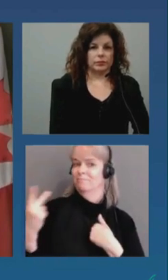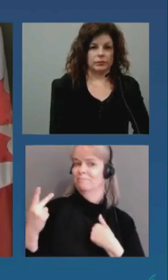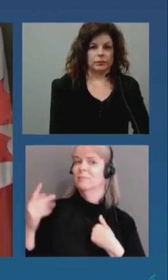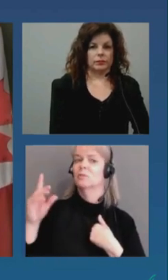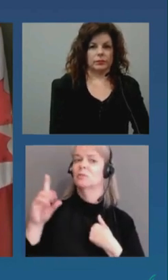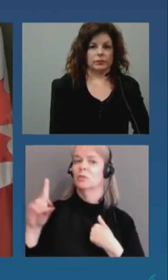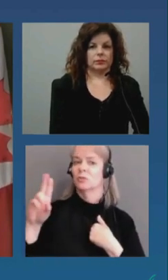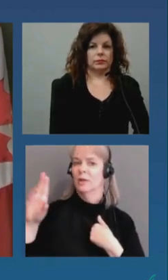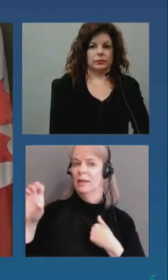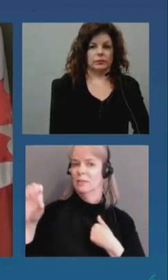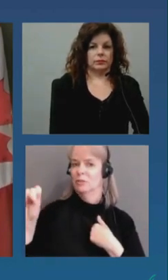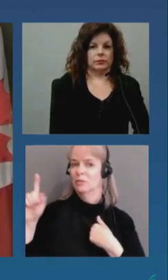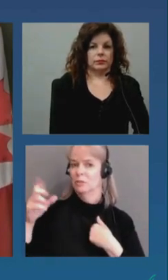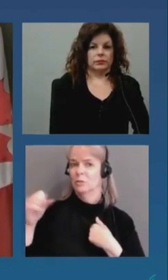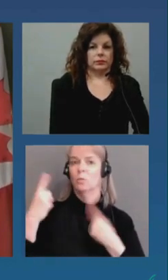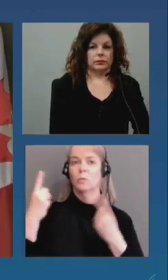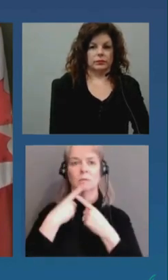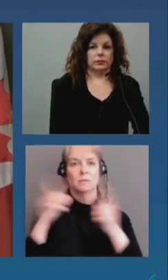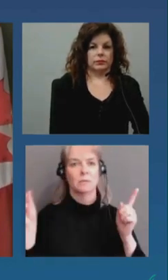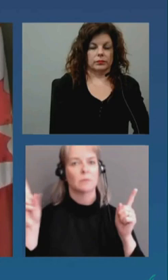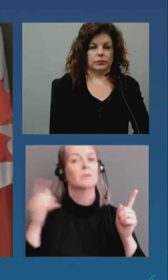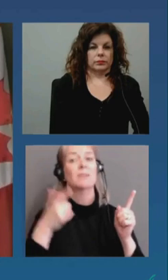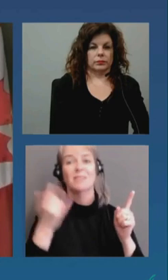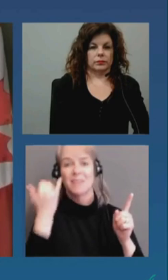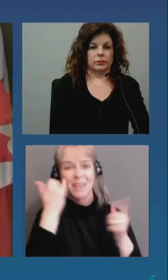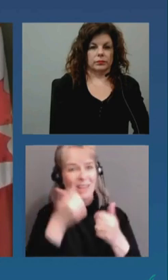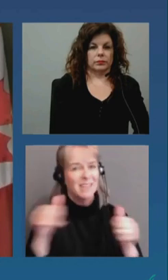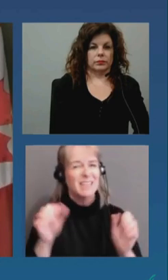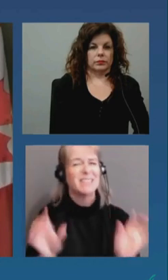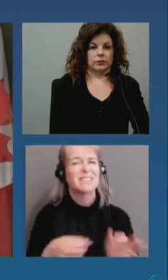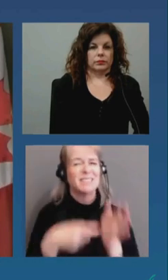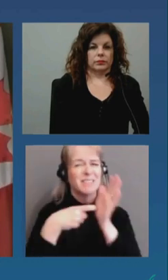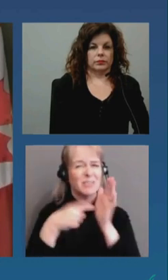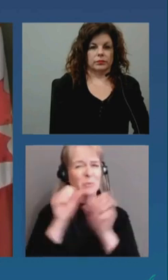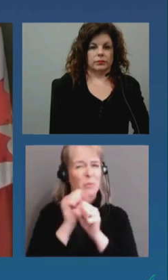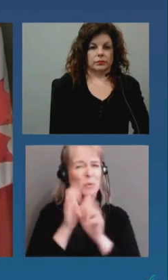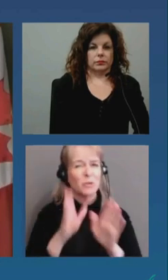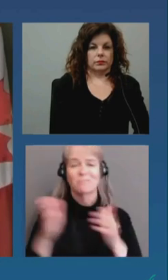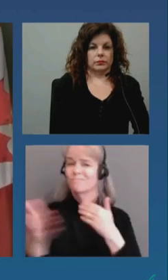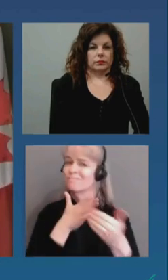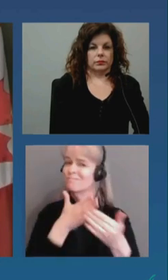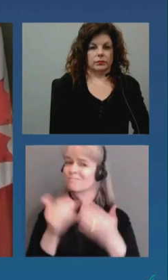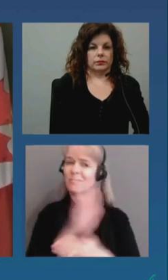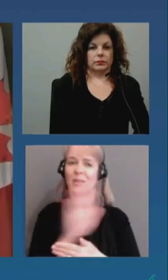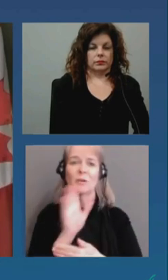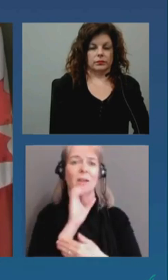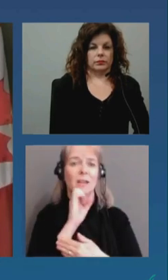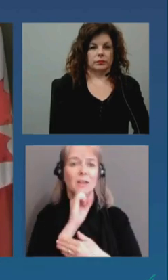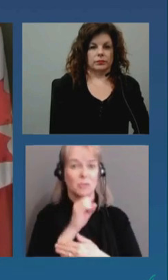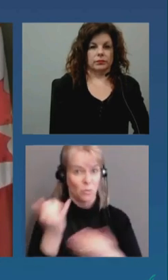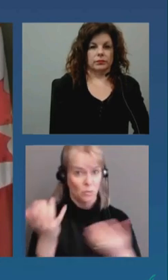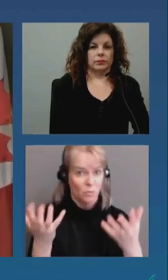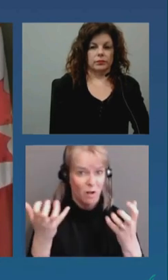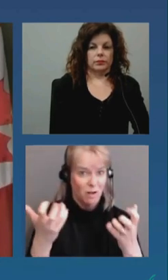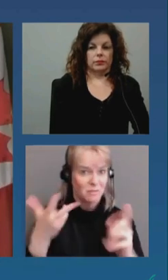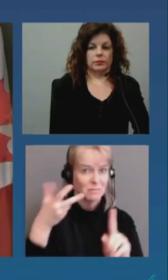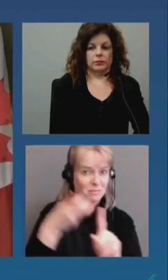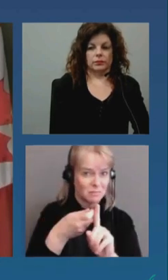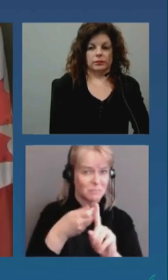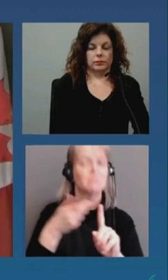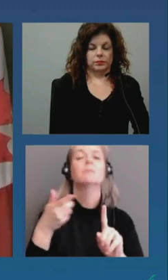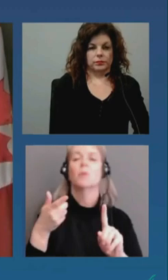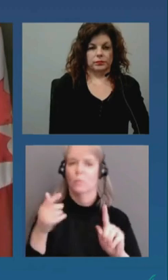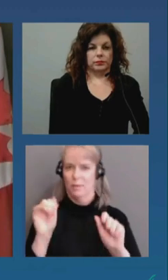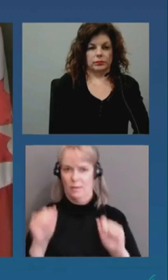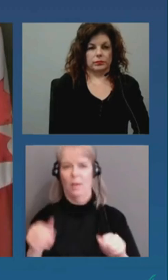workers of any age who want to receive a COVID-19 vaccine are anticipated to be vaccinated with their first dose